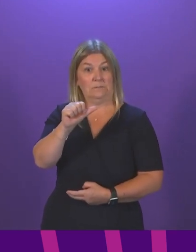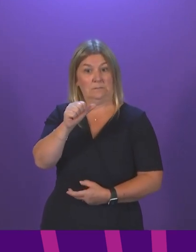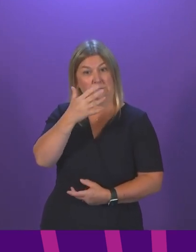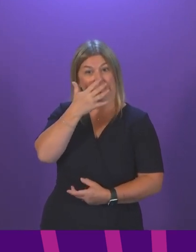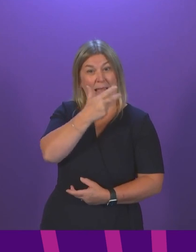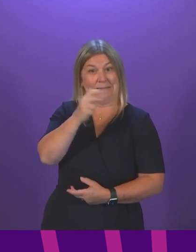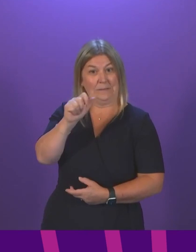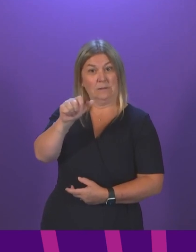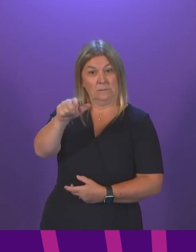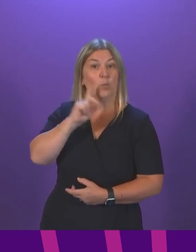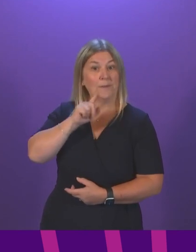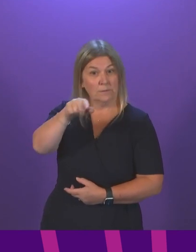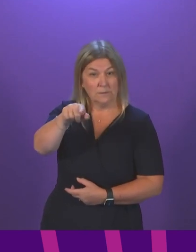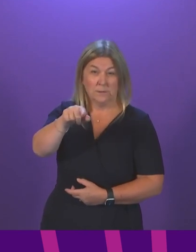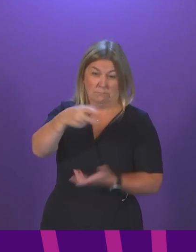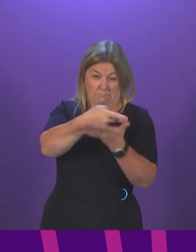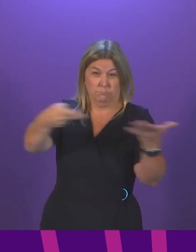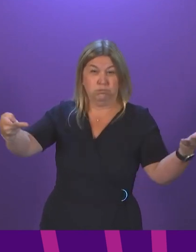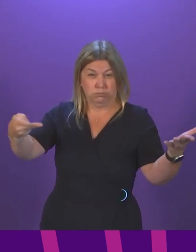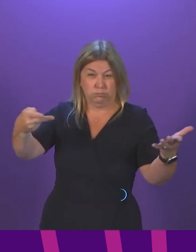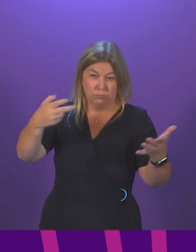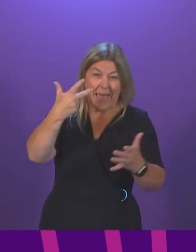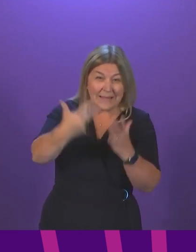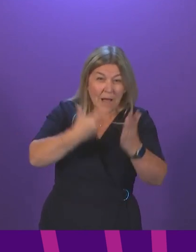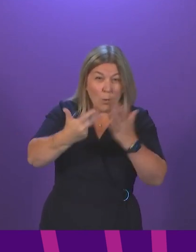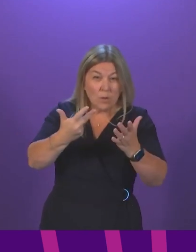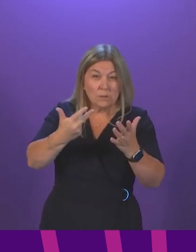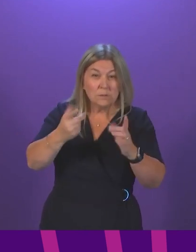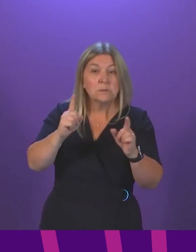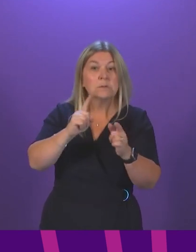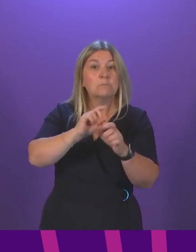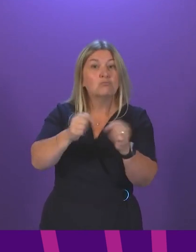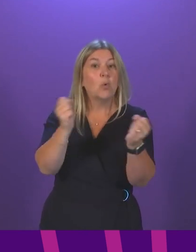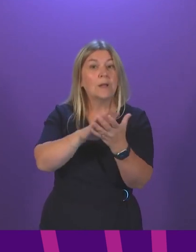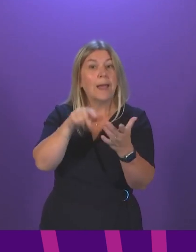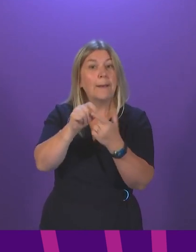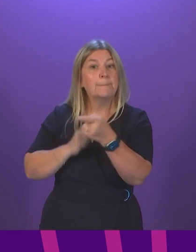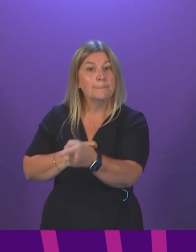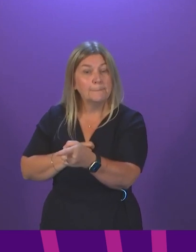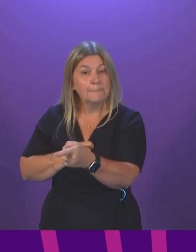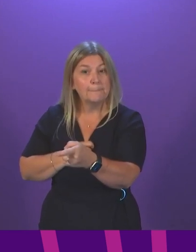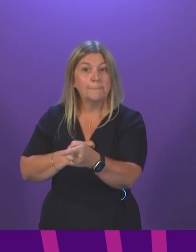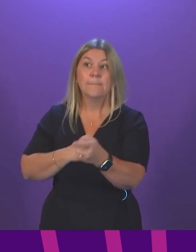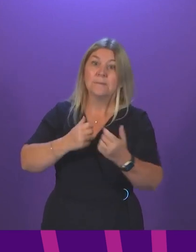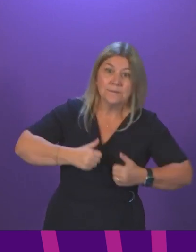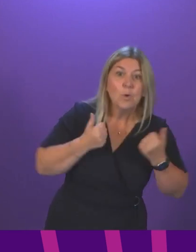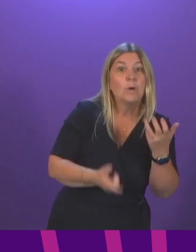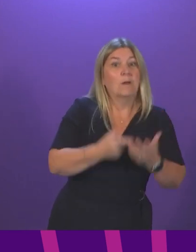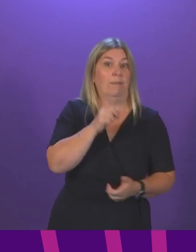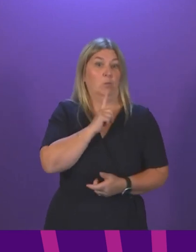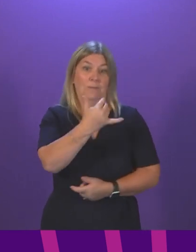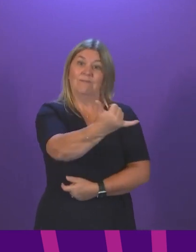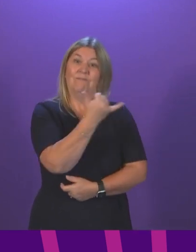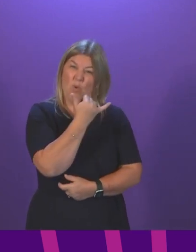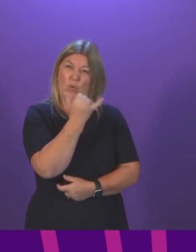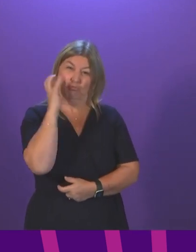kitchen floor for eight hours with a broken hip. Just this morning, Evelyn from Kilwinning called a phone-in to raise